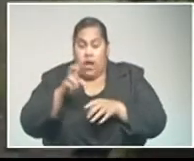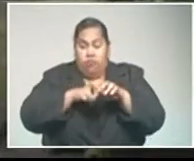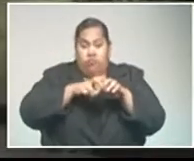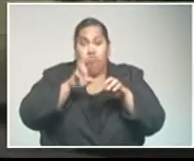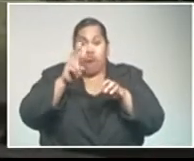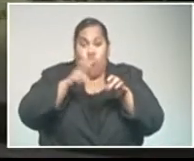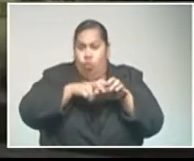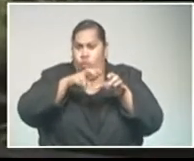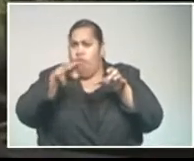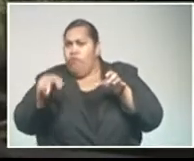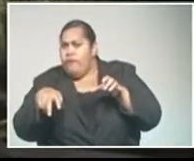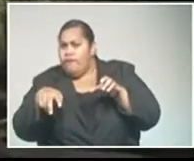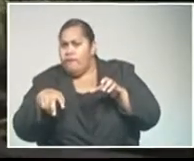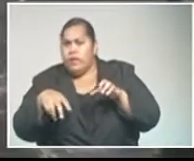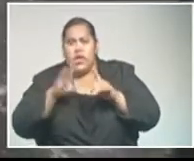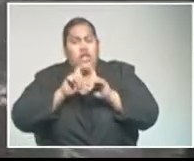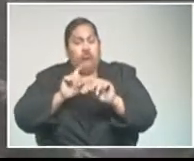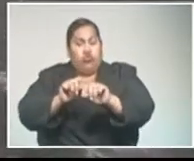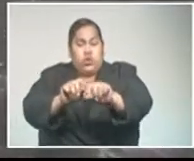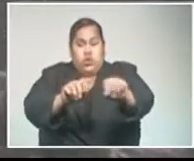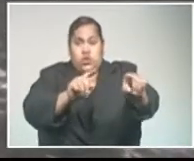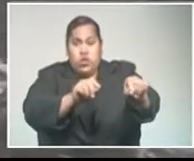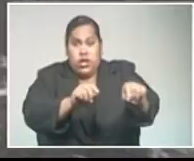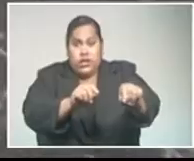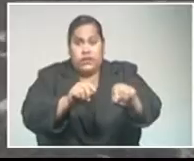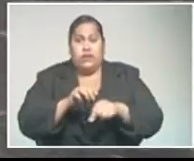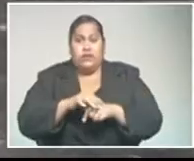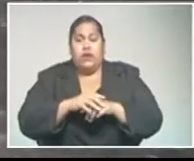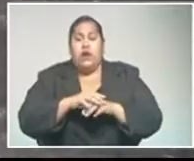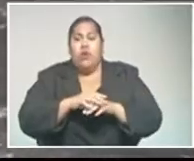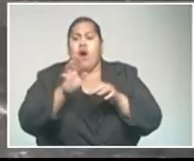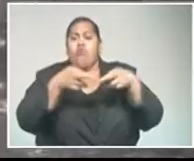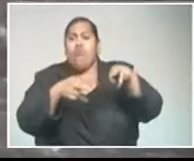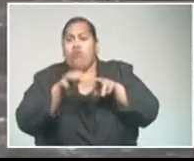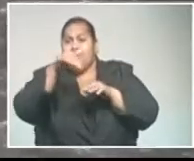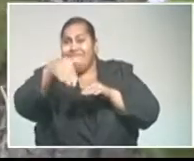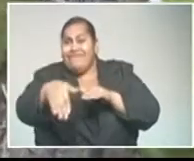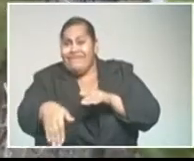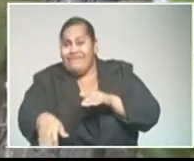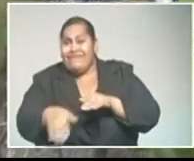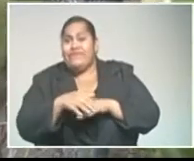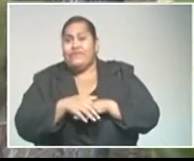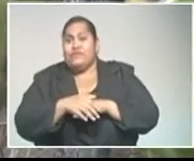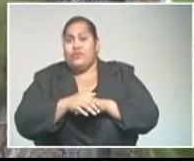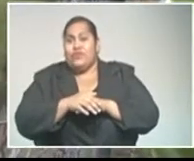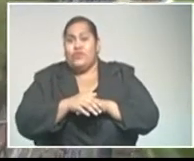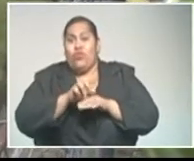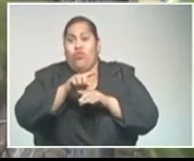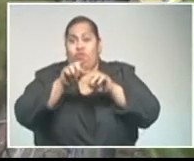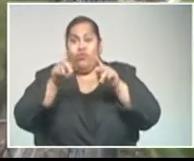two boys got off, and then they chased him out of the area, down the road. And then